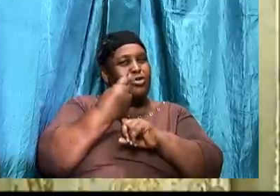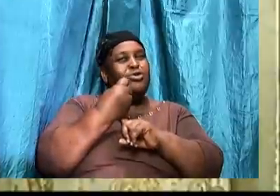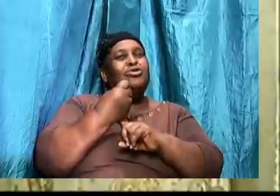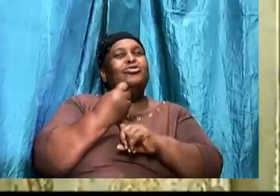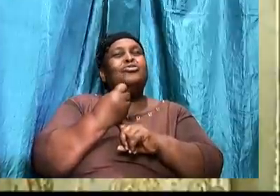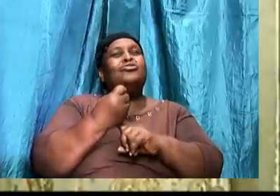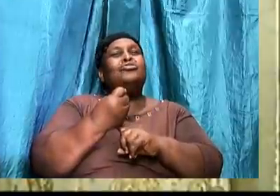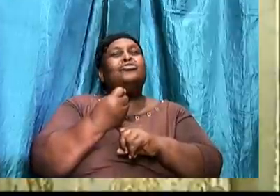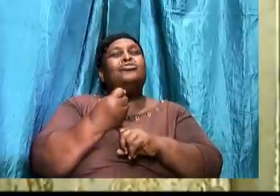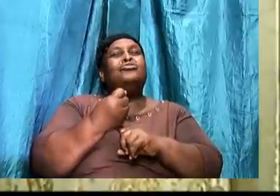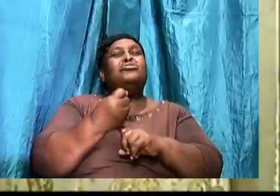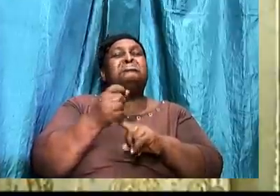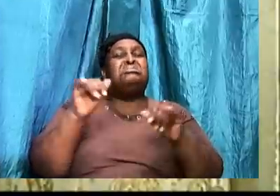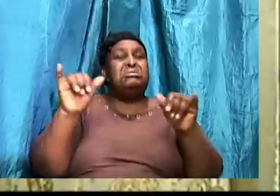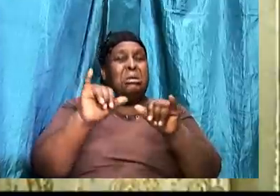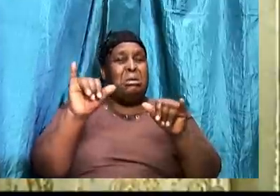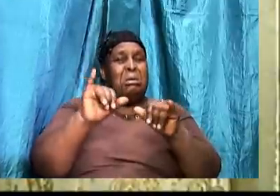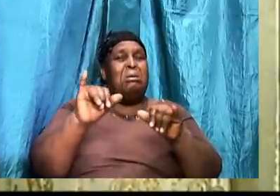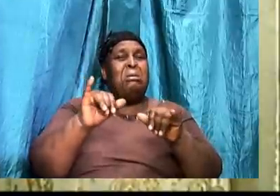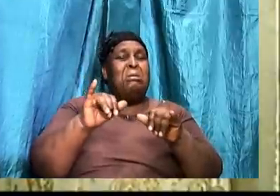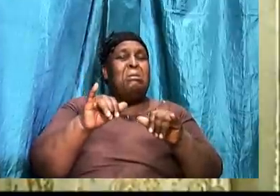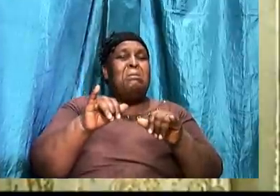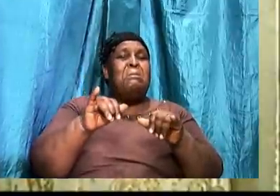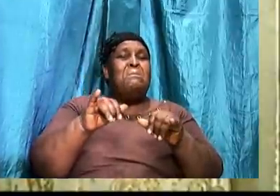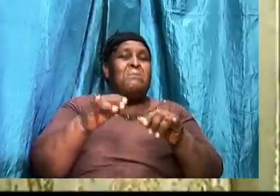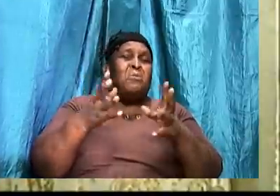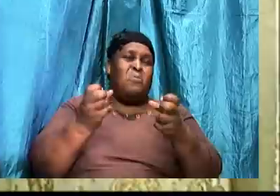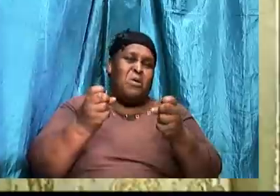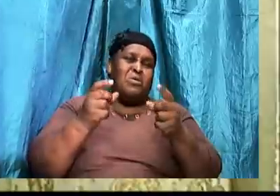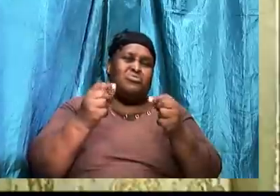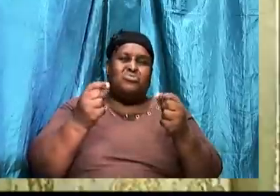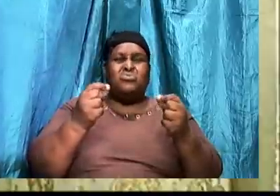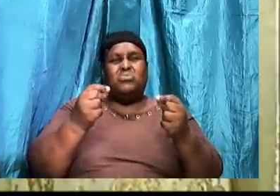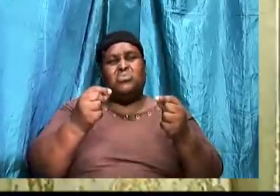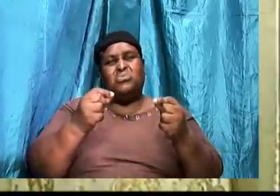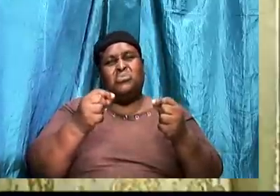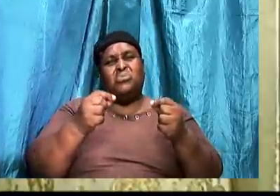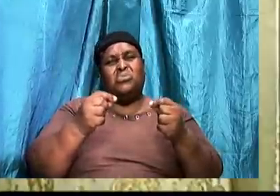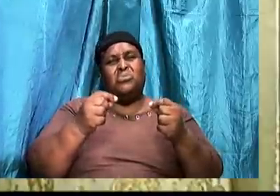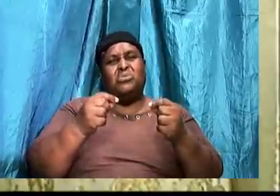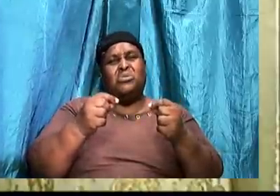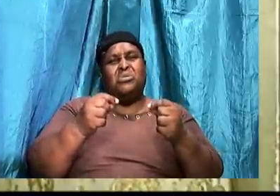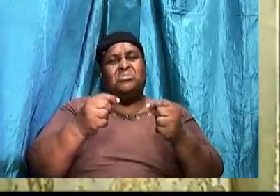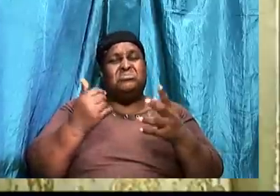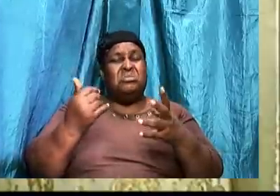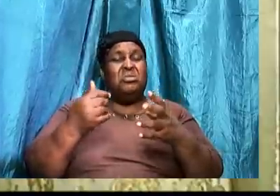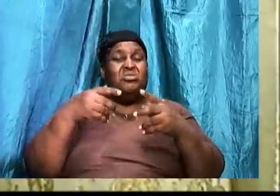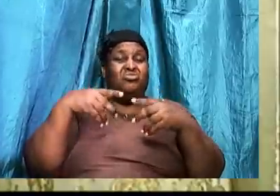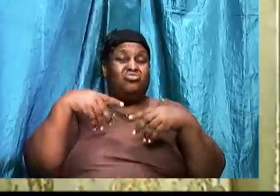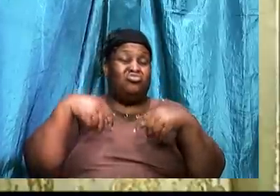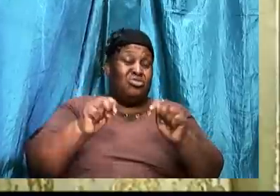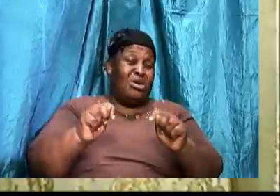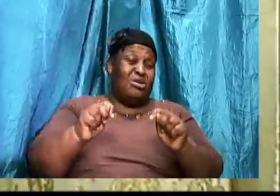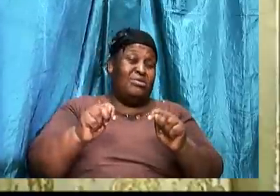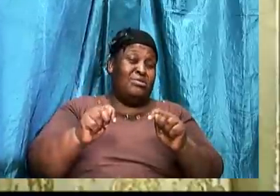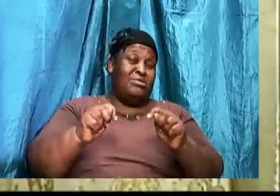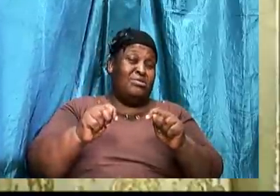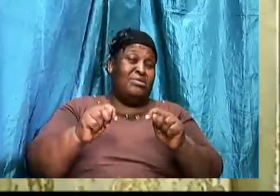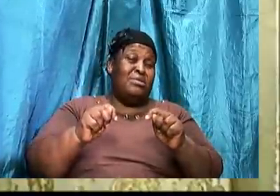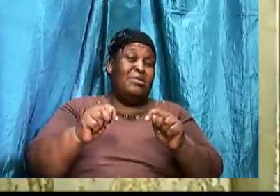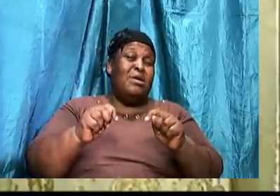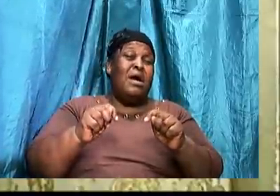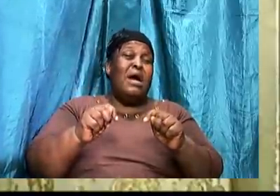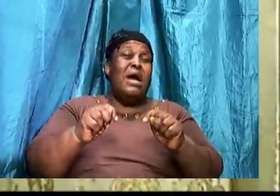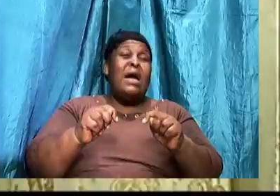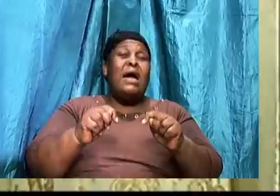principles. With the things that they are doing. Instead of. They. Trying to align with God. Listen. God will